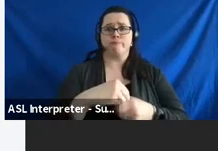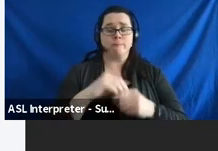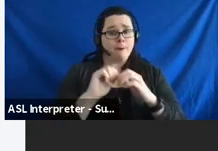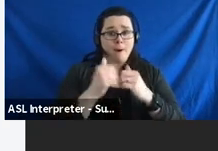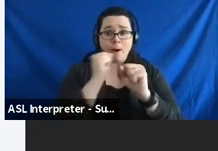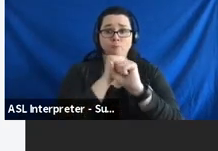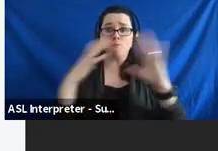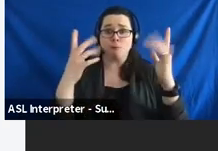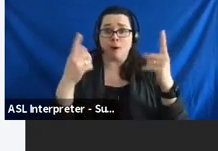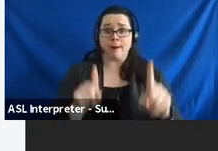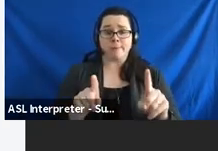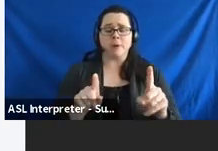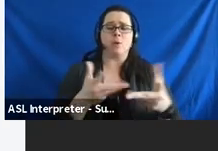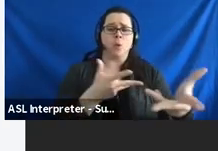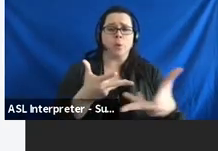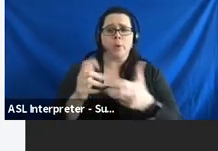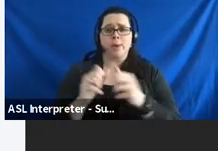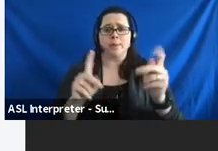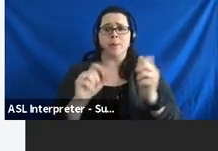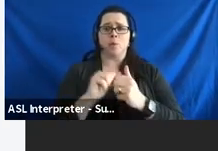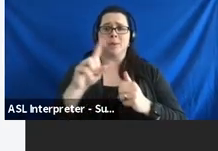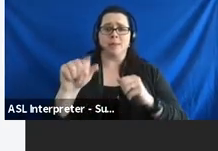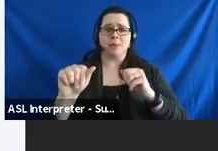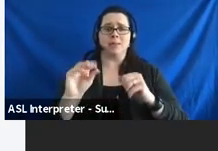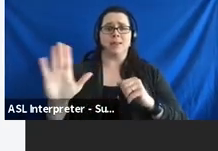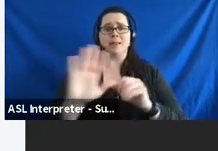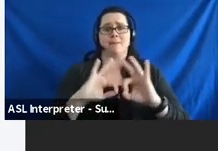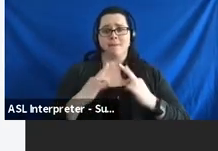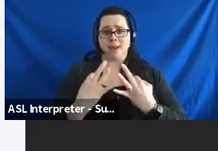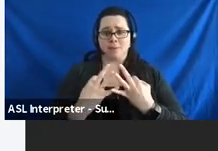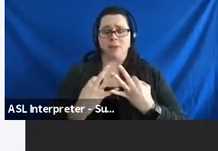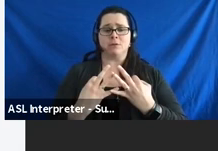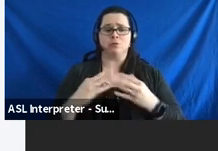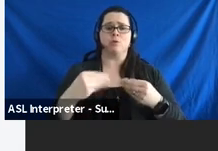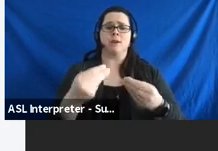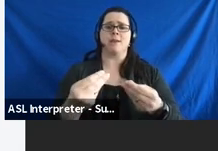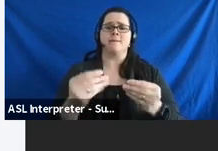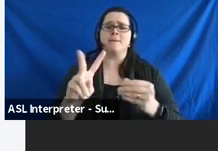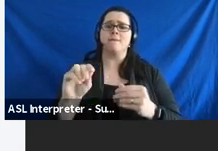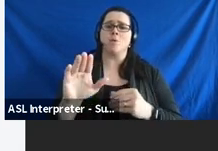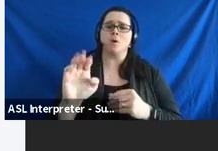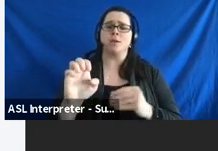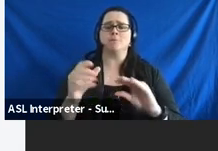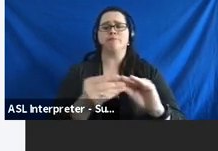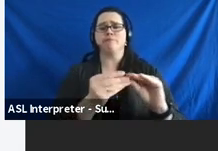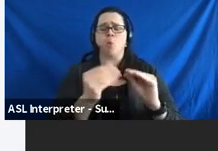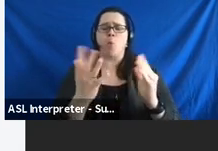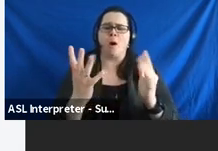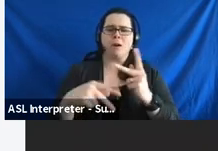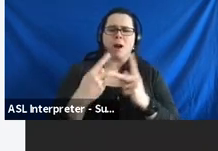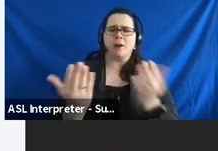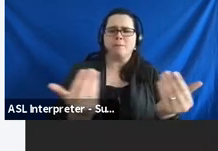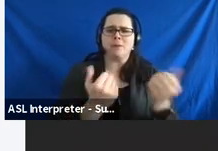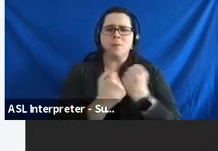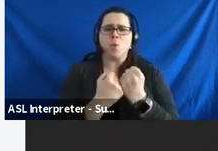vision, we work with people with disabilities and their families to give them a voice about the types of supports they need